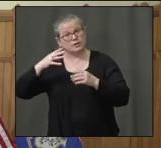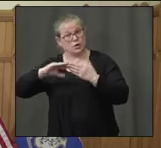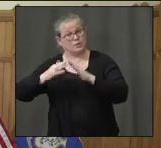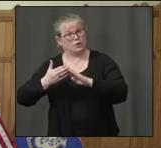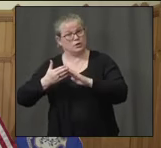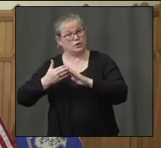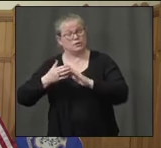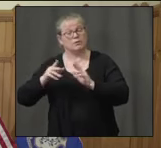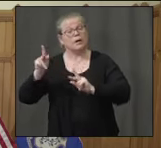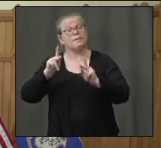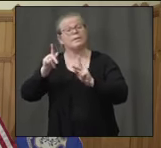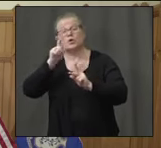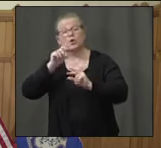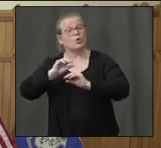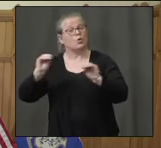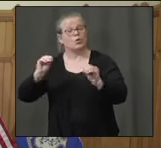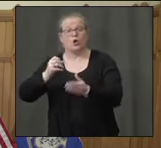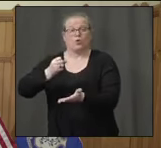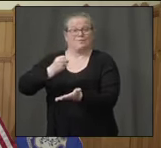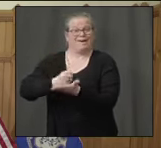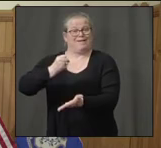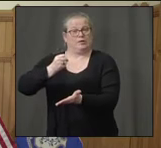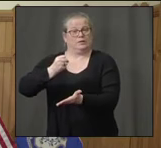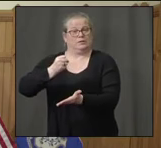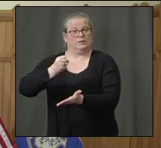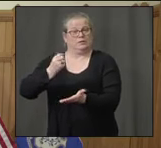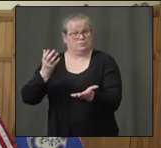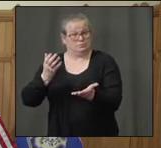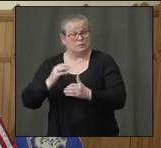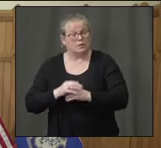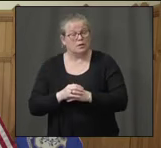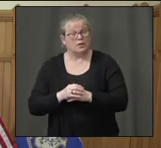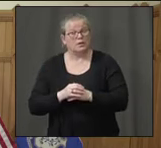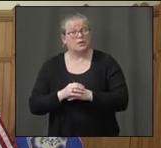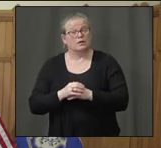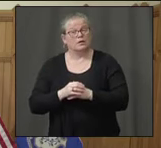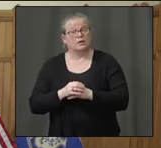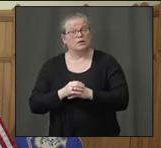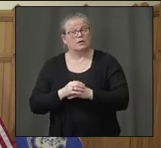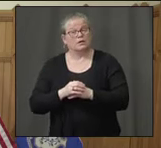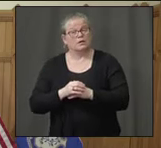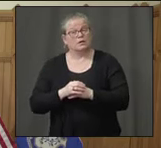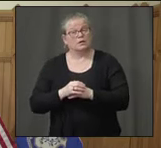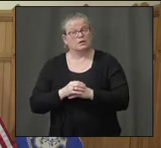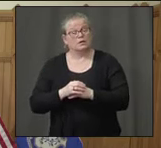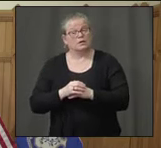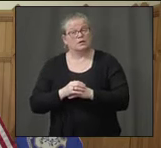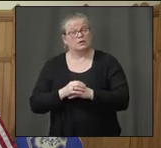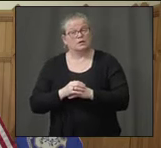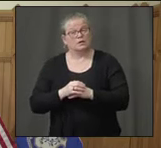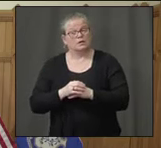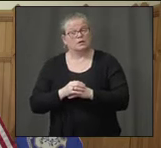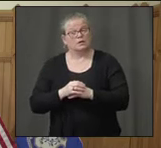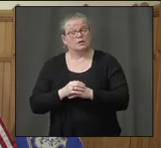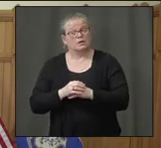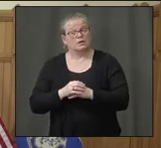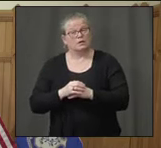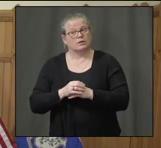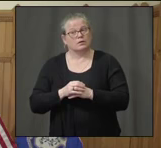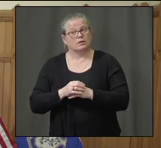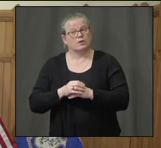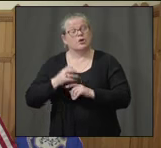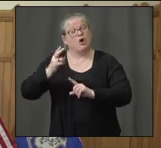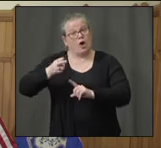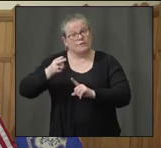In Harford, in Bridgeport and in New Haven, these cities are the ones that have a high concentration